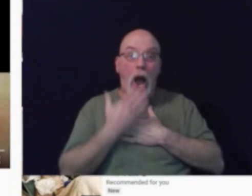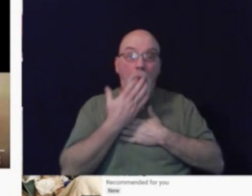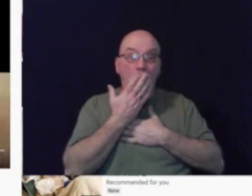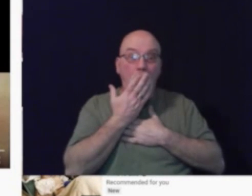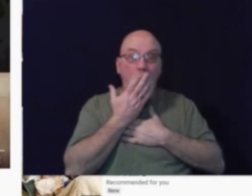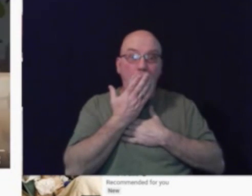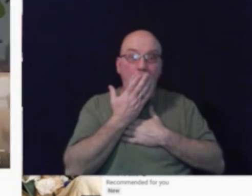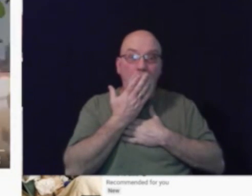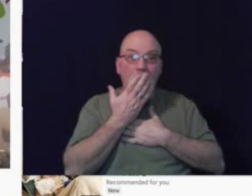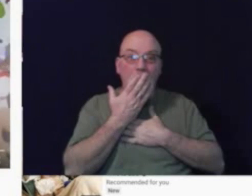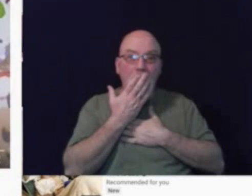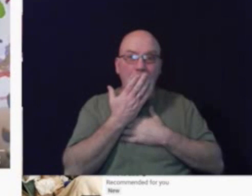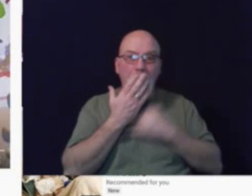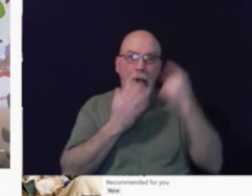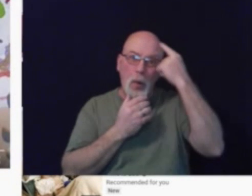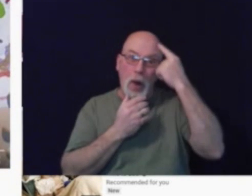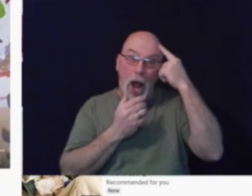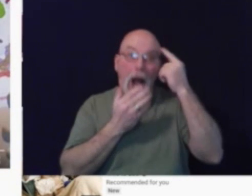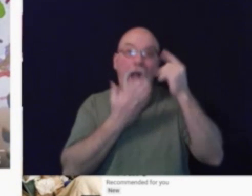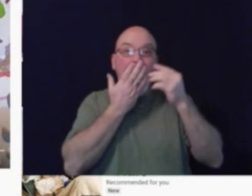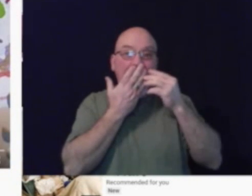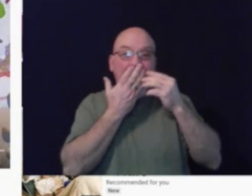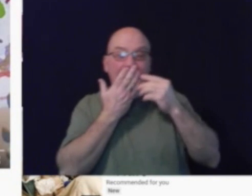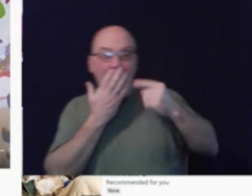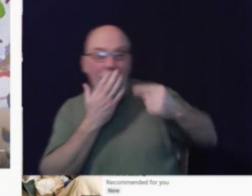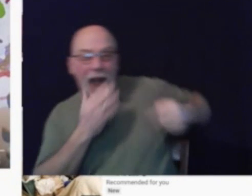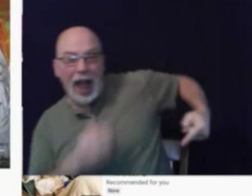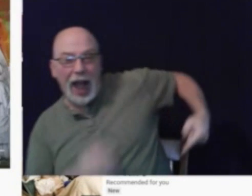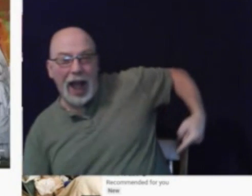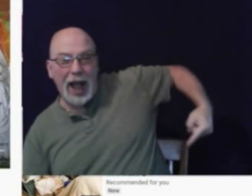I wonder what rhymes with nut.